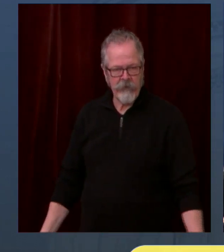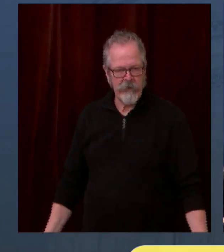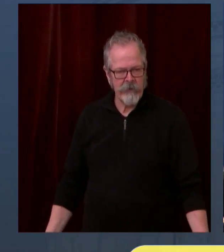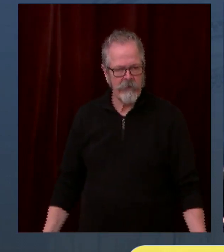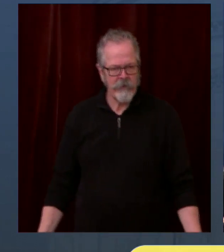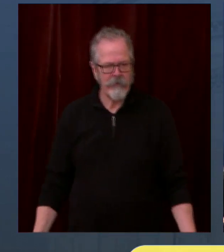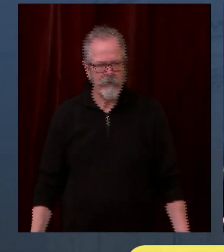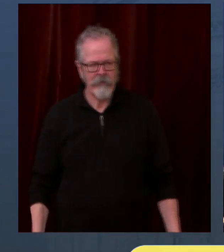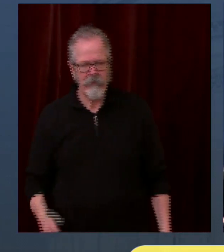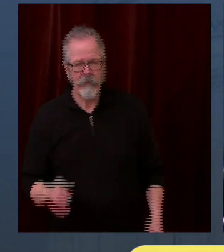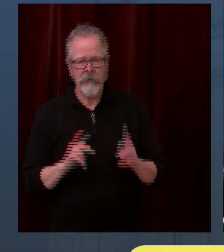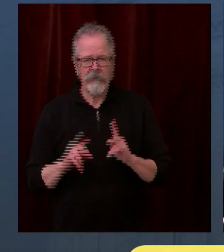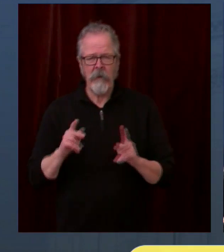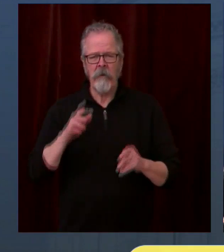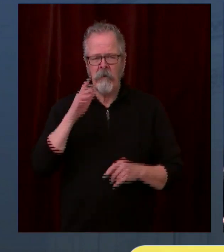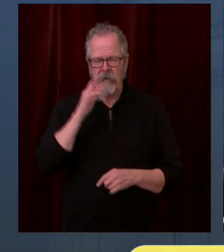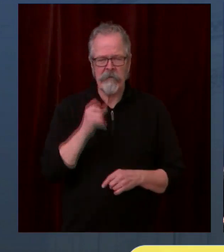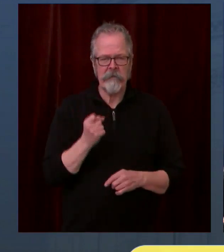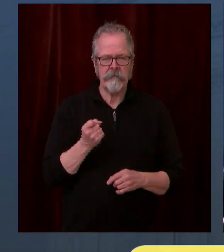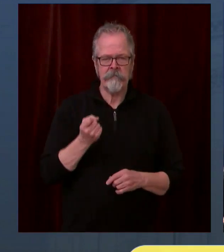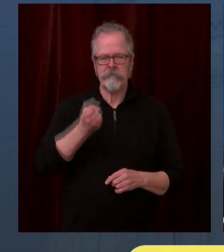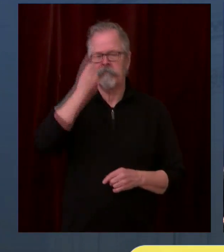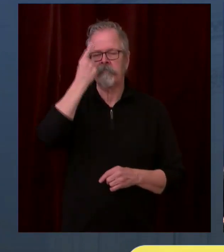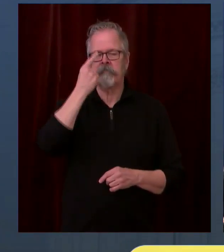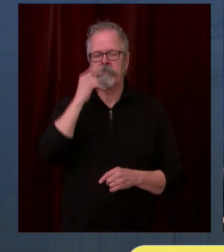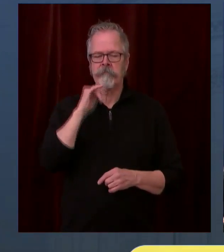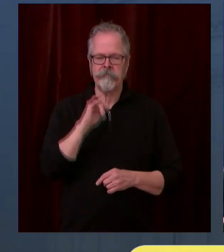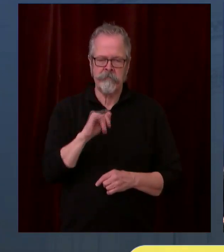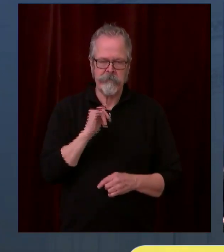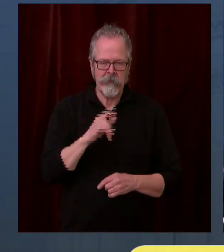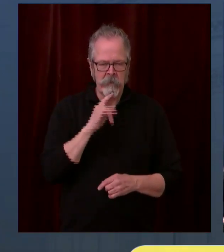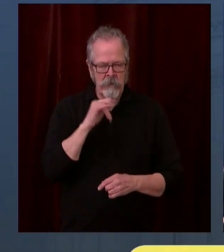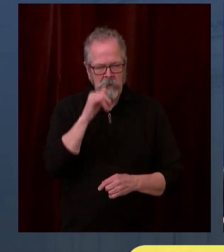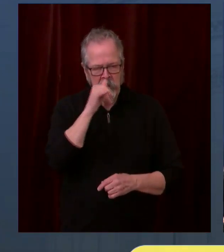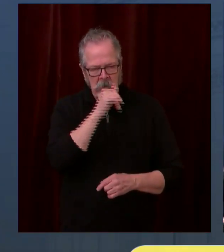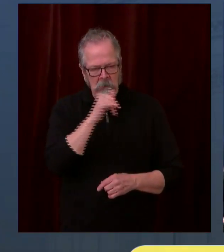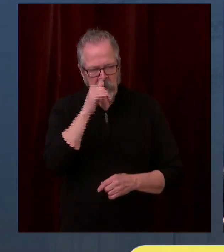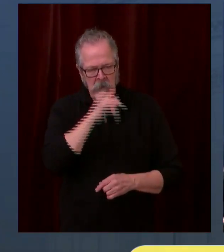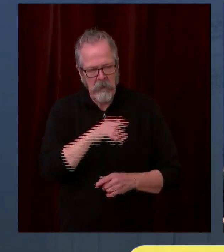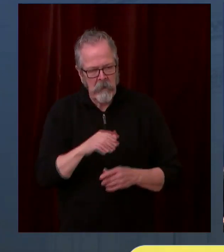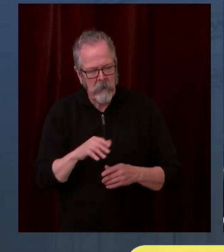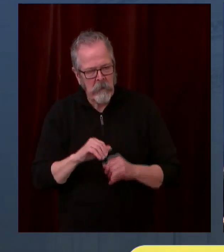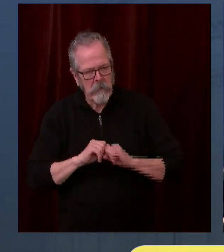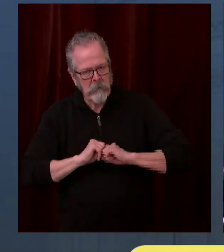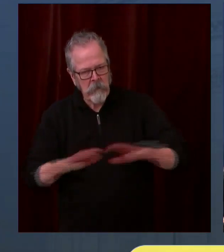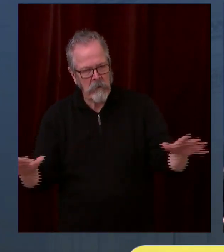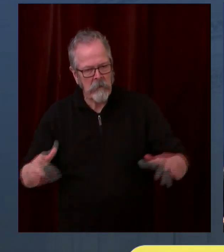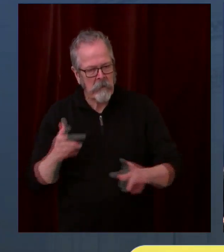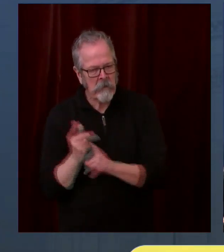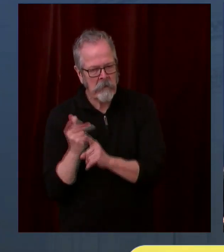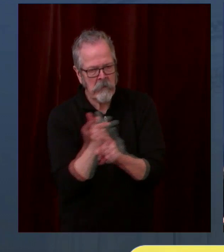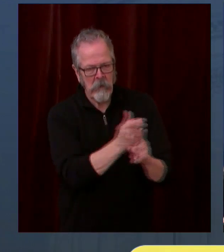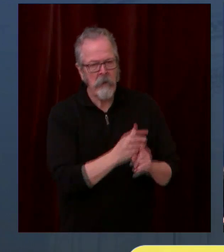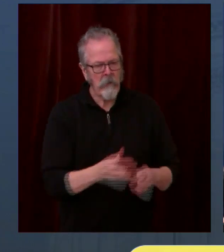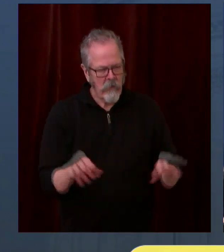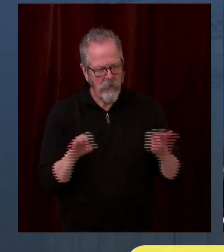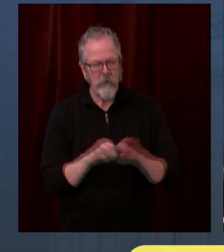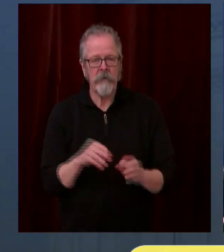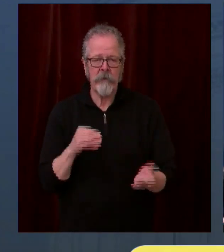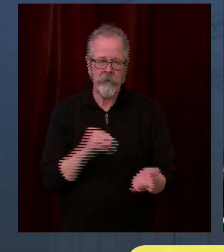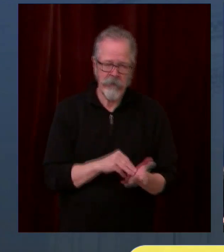This is important because we've got to give our providers to move on these appointments and these vaccination schedules.